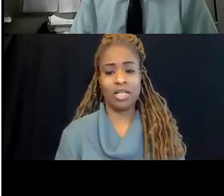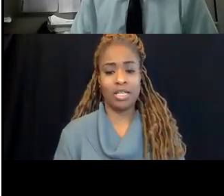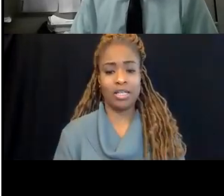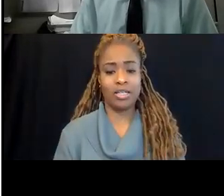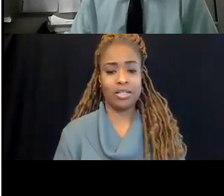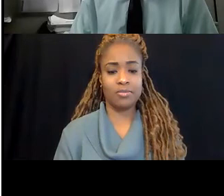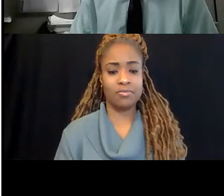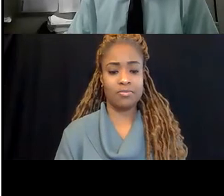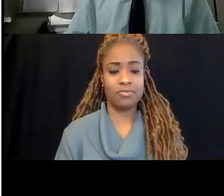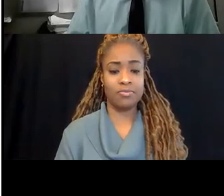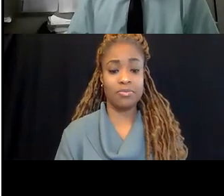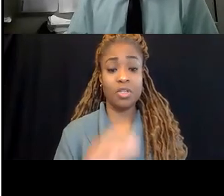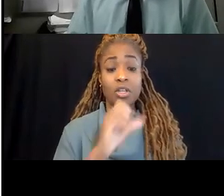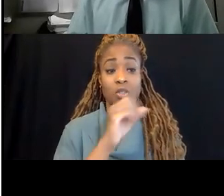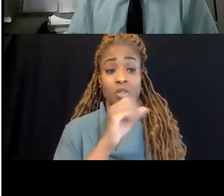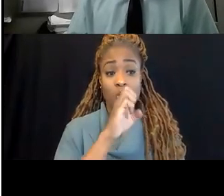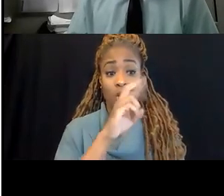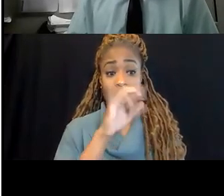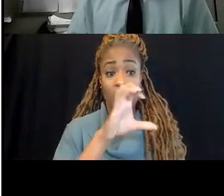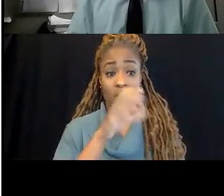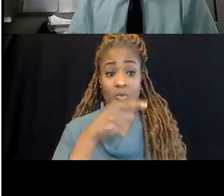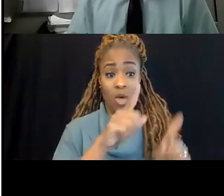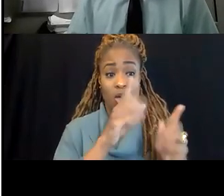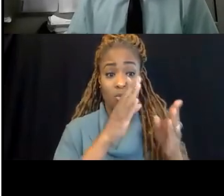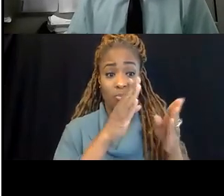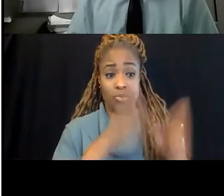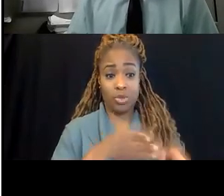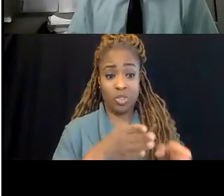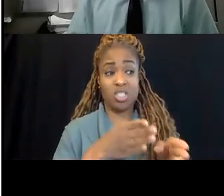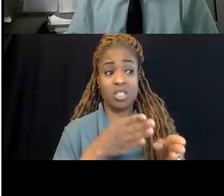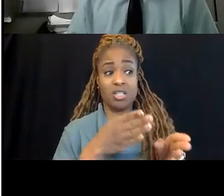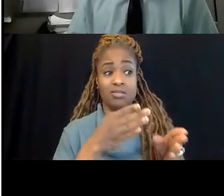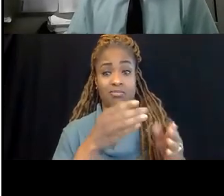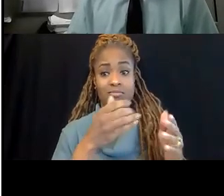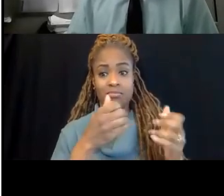So, Eric, while they're doing that, why don't you go to the next question, if you would.